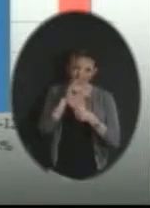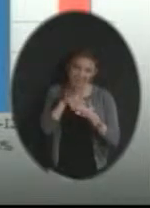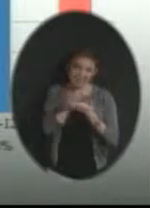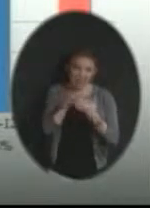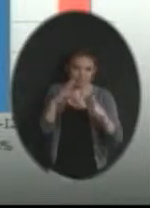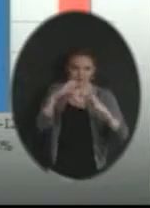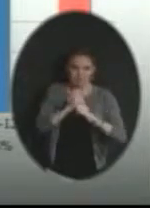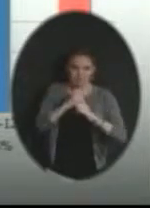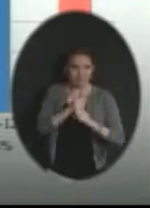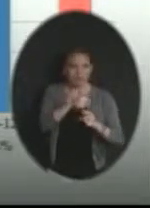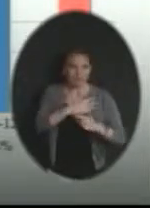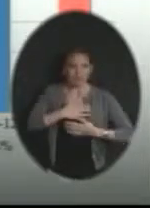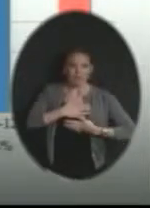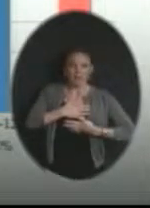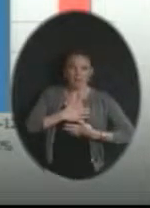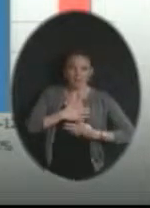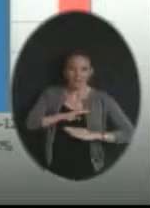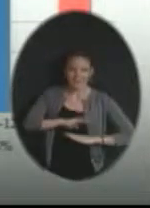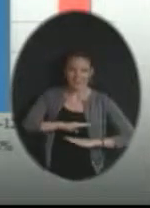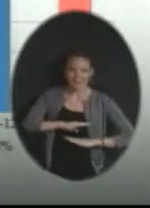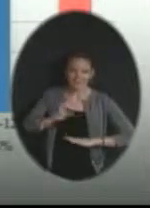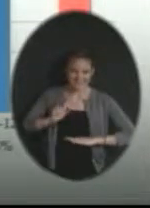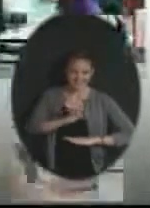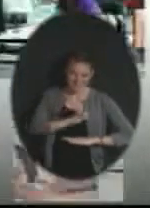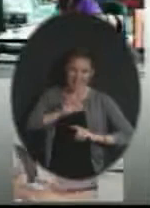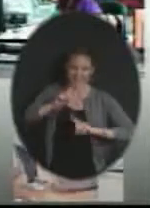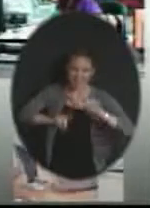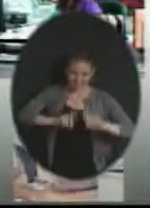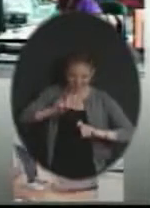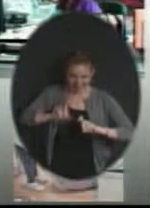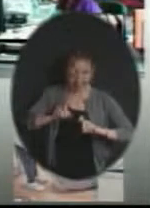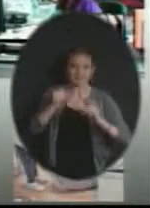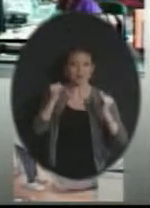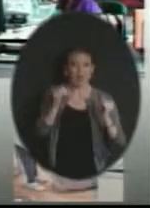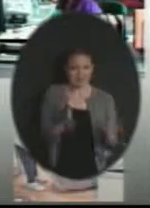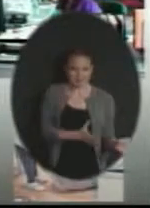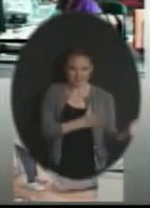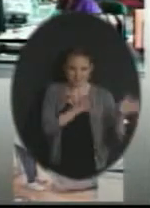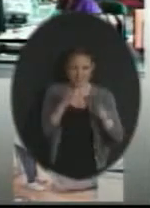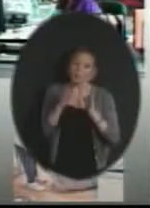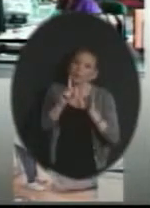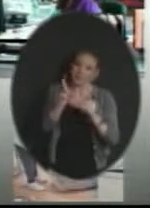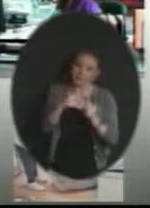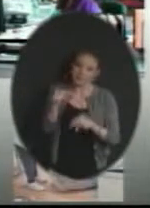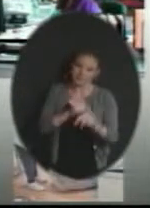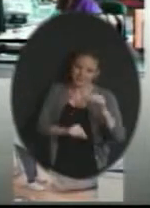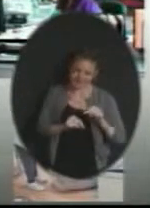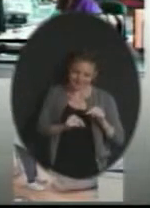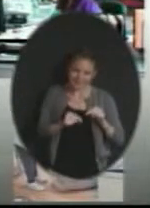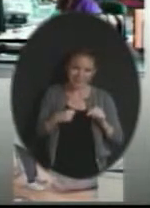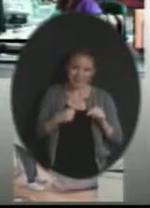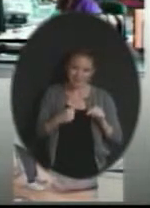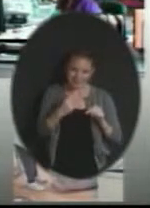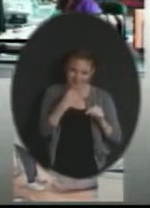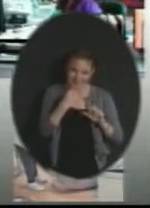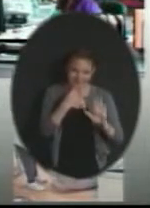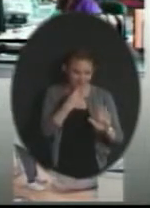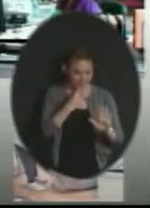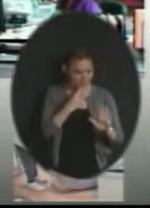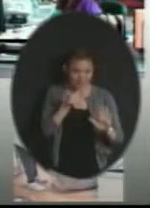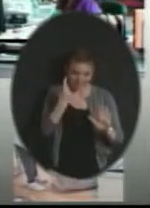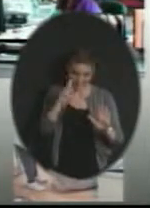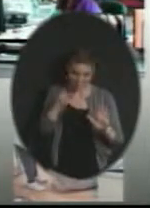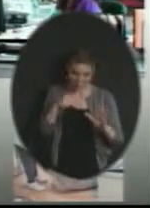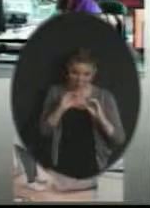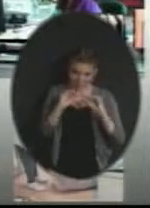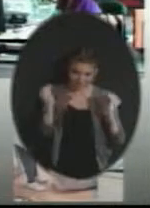deep breath. Of the staff survey, let me talk to you a little bit. Well, first of all, we always want to say that we're only an organization